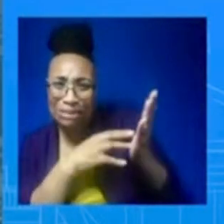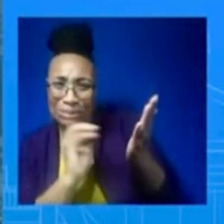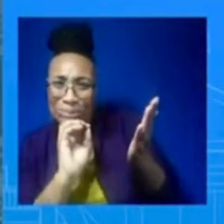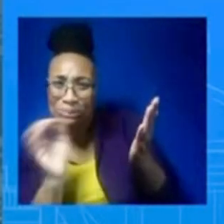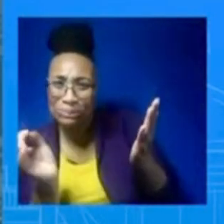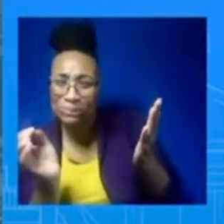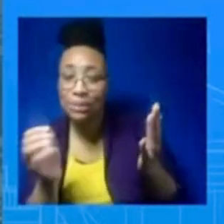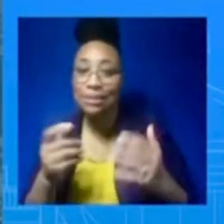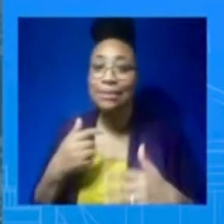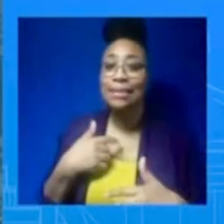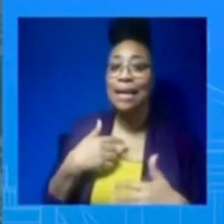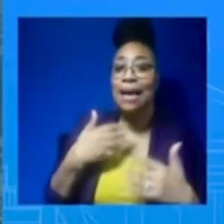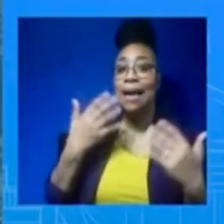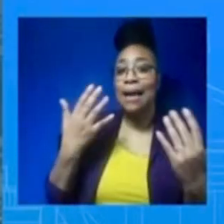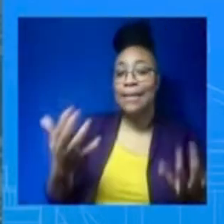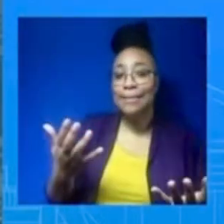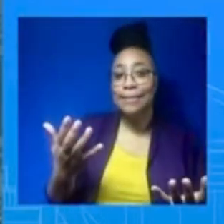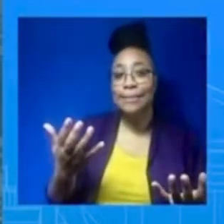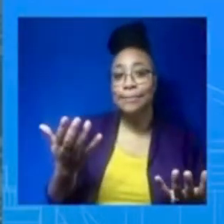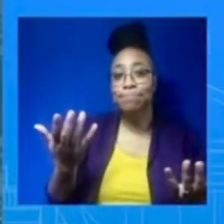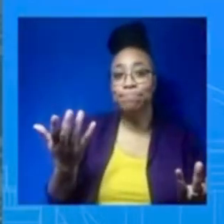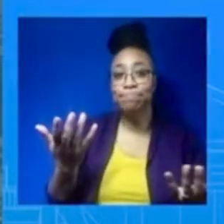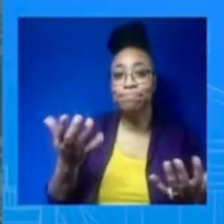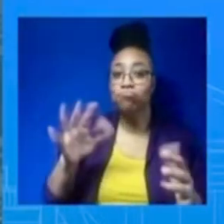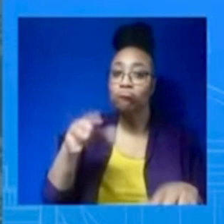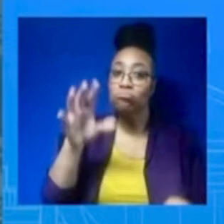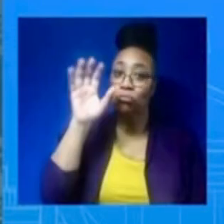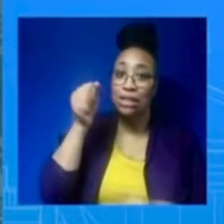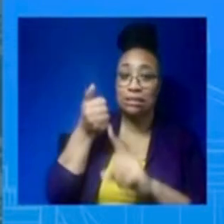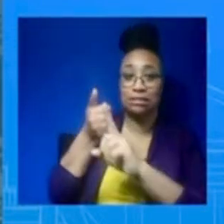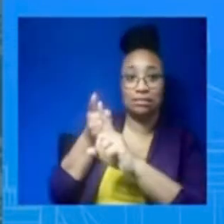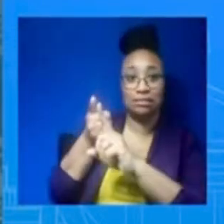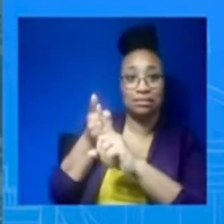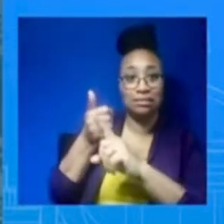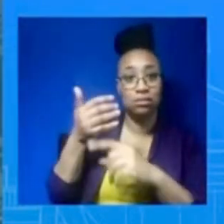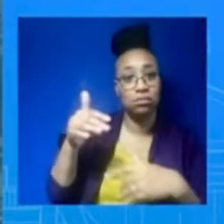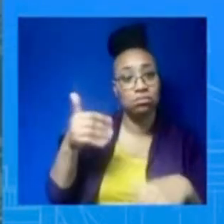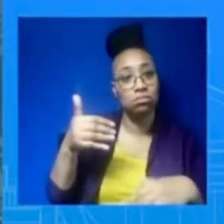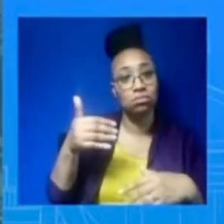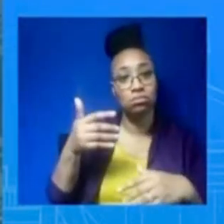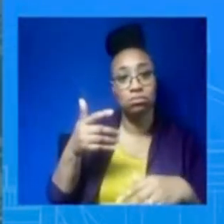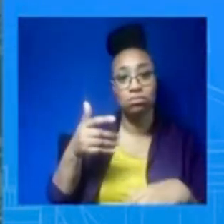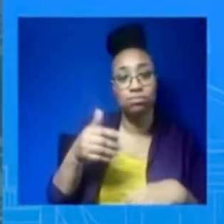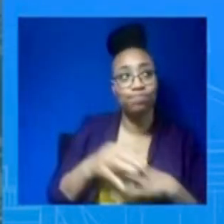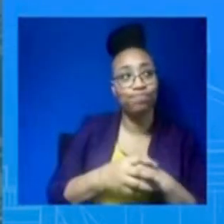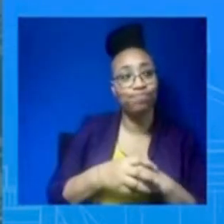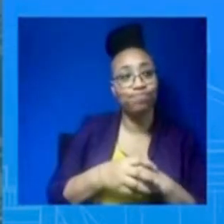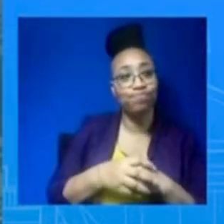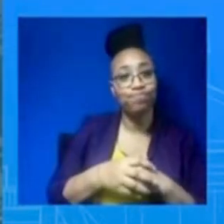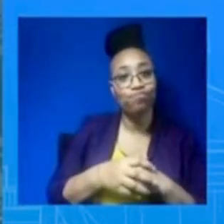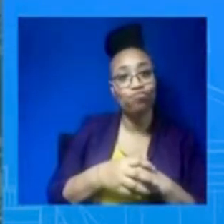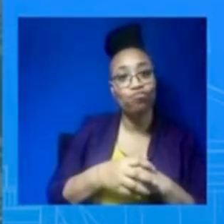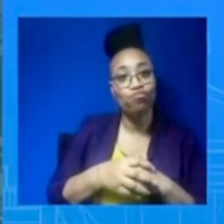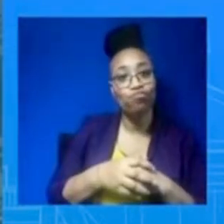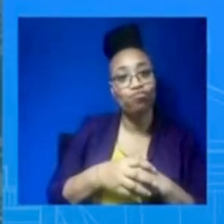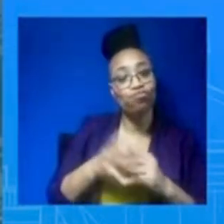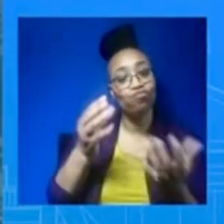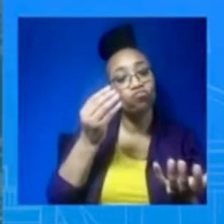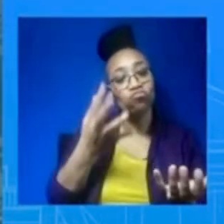single set of remarks he ever gives, including yesterday, where he doesn't call out the troops and how prideful he is in them.